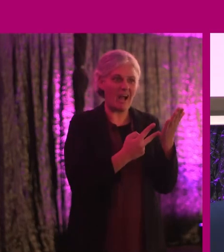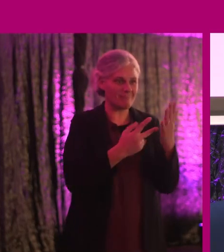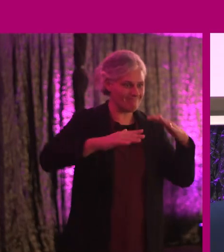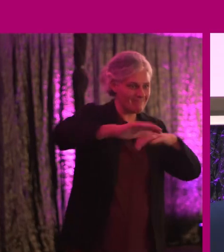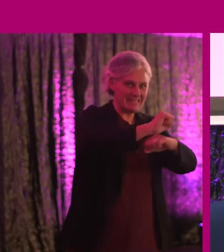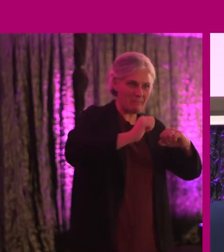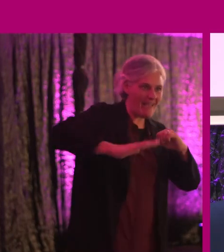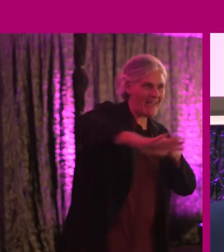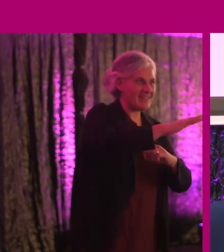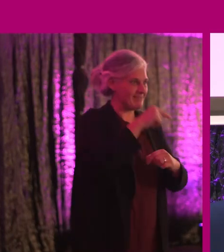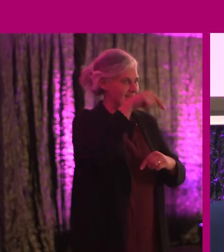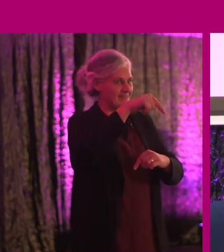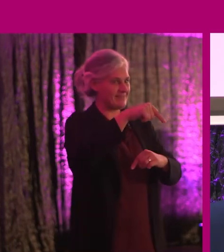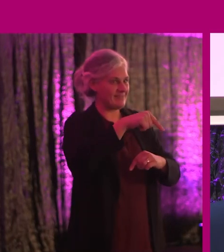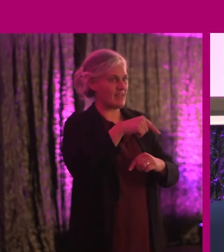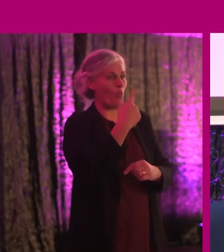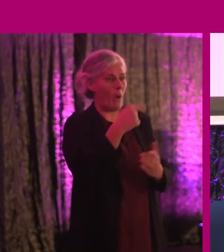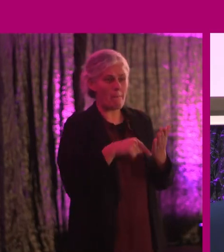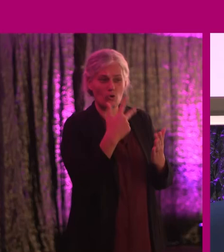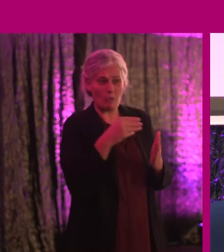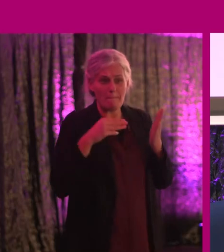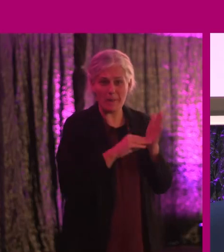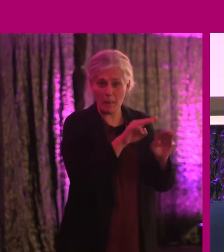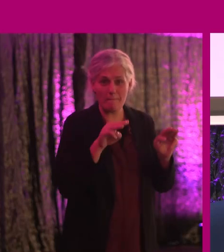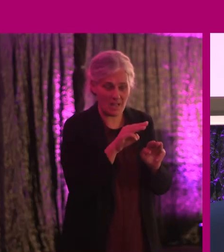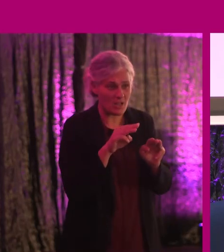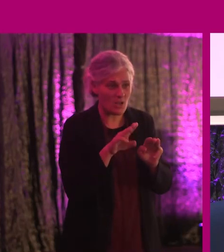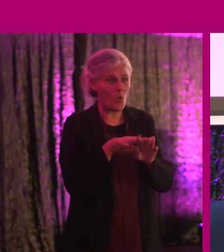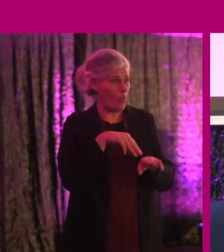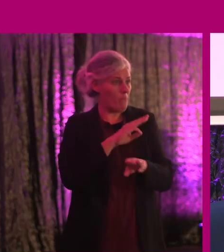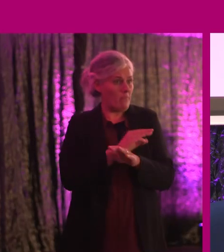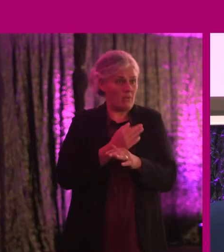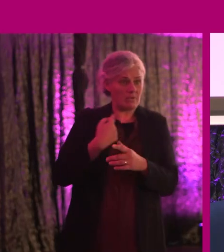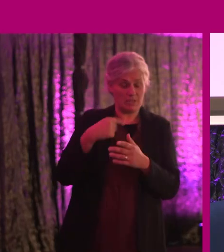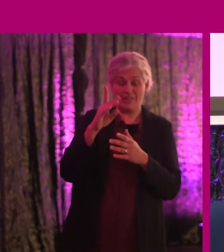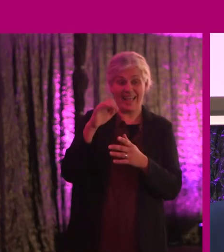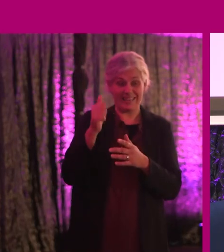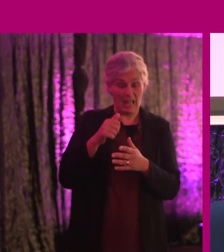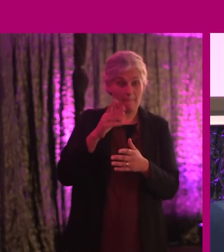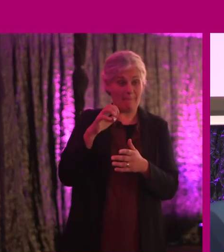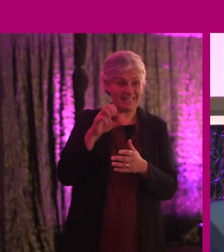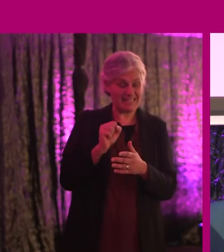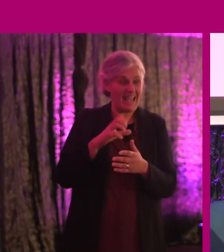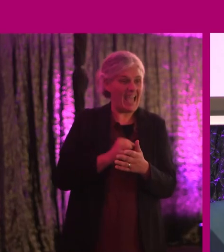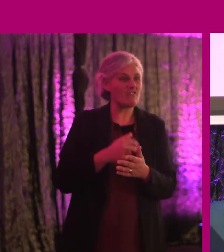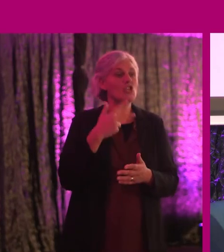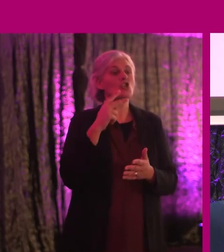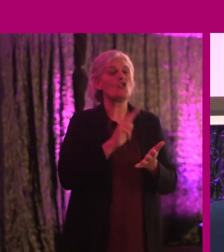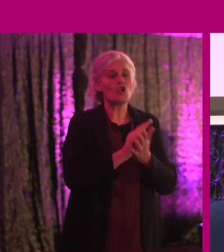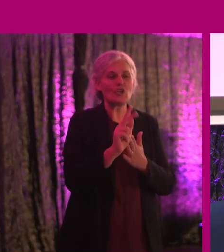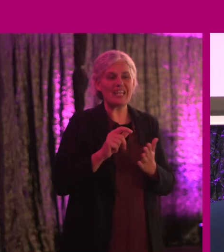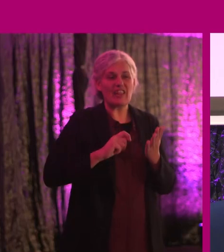space that is sitting here. 1.3 billion people with a mum on down. said 54% of our global economy. 13 trillion